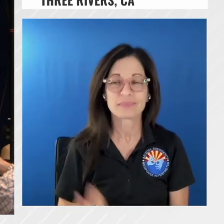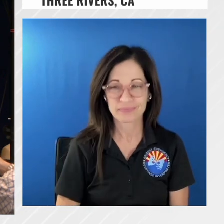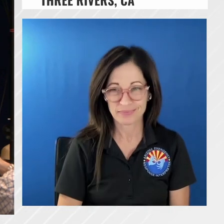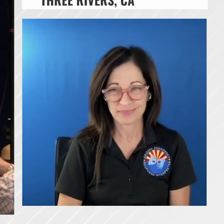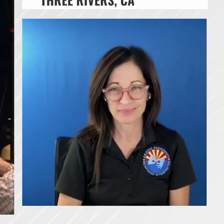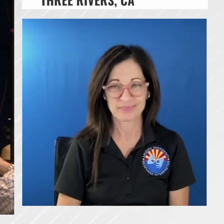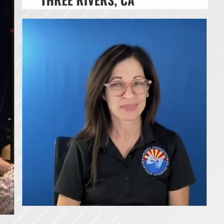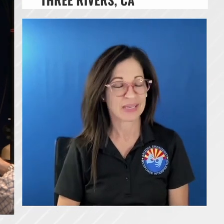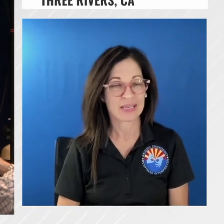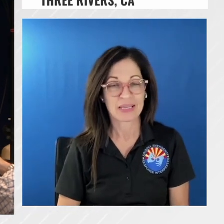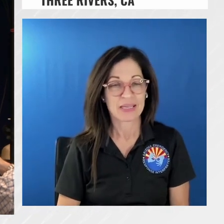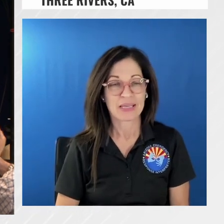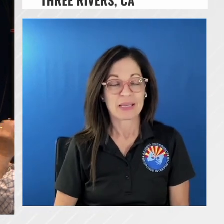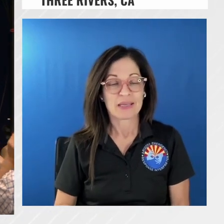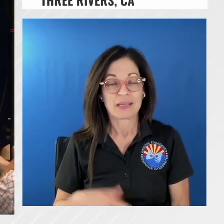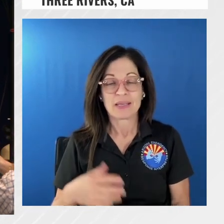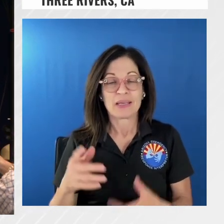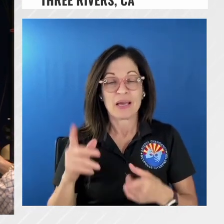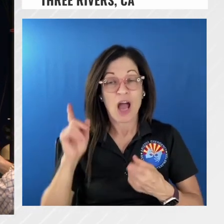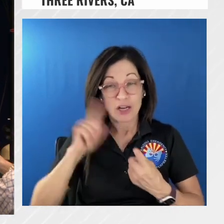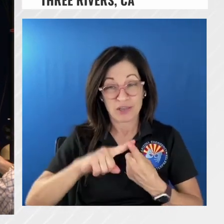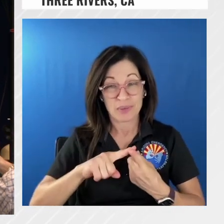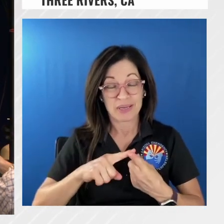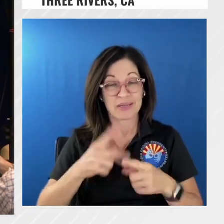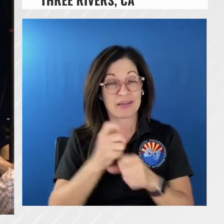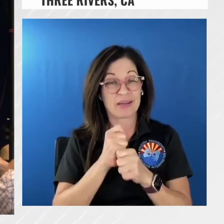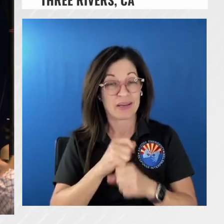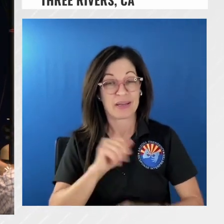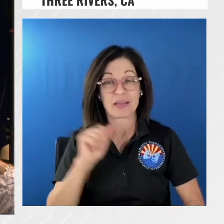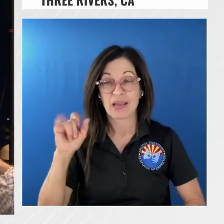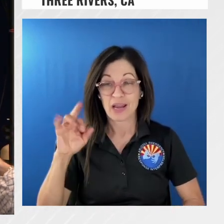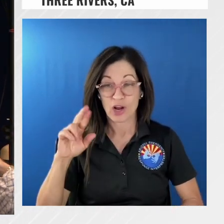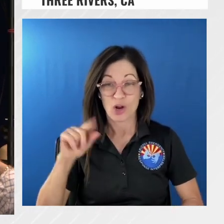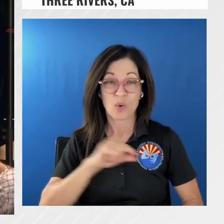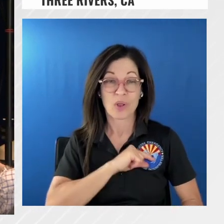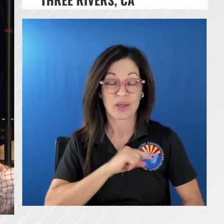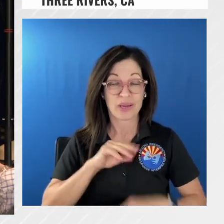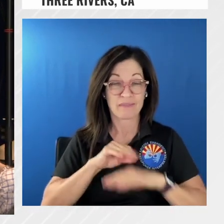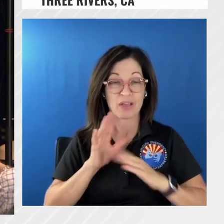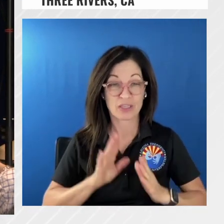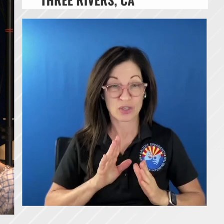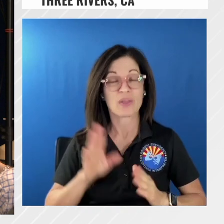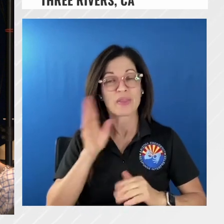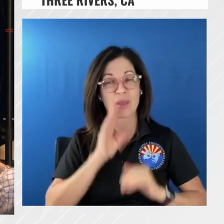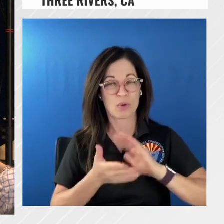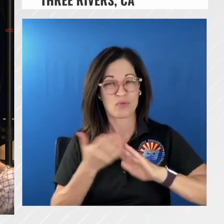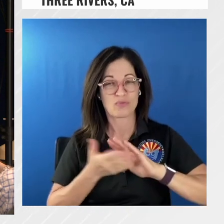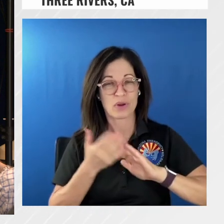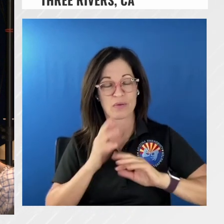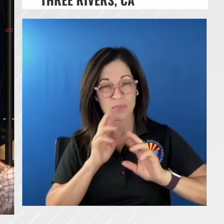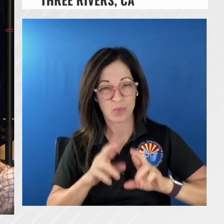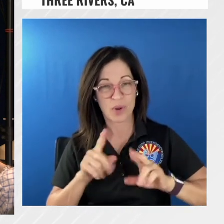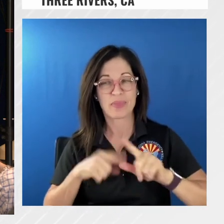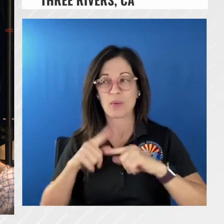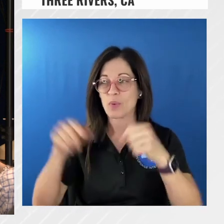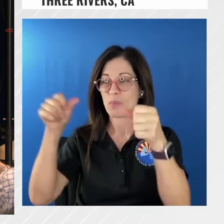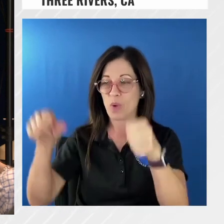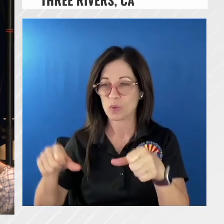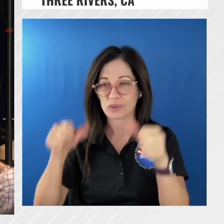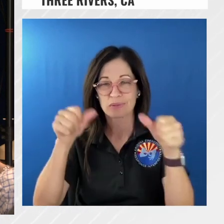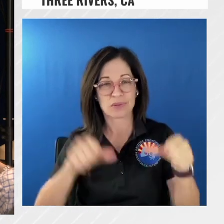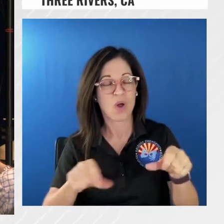a quick air quality advisor in here what they'll do is they'll run a report and you'll see that report posted on the boards themselves and also on ncweb